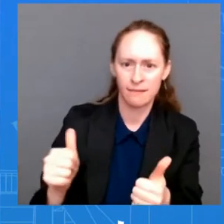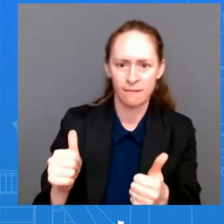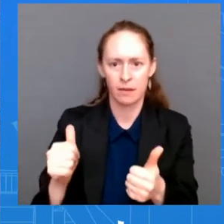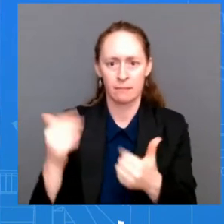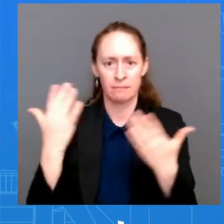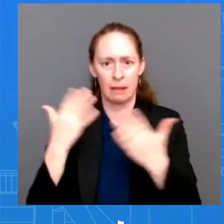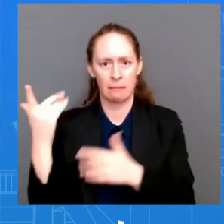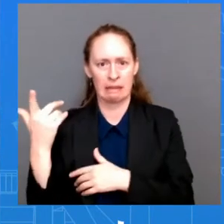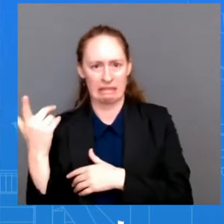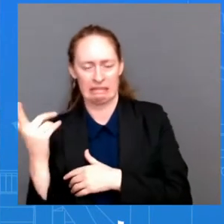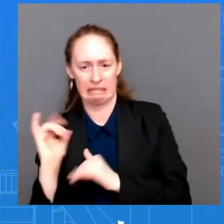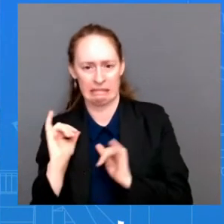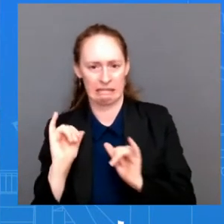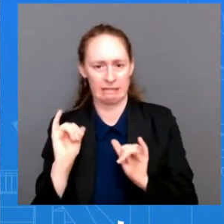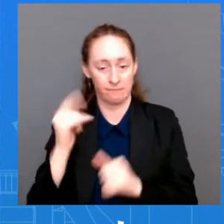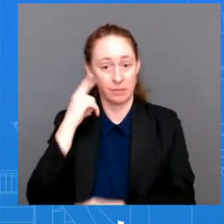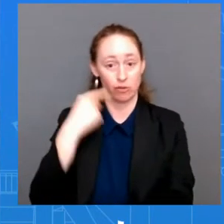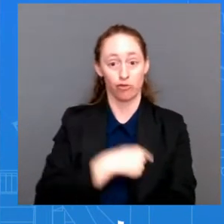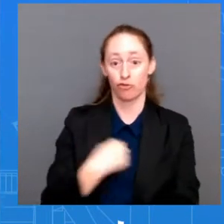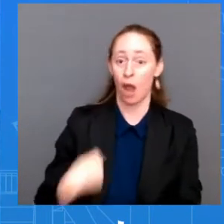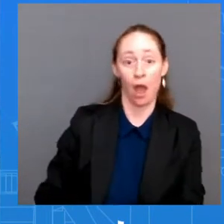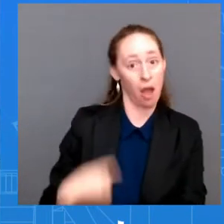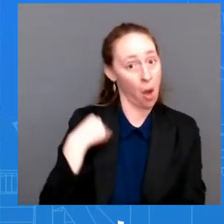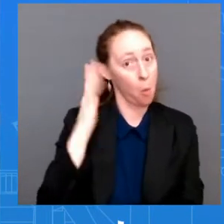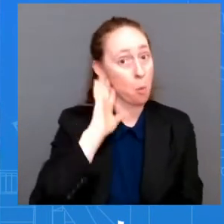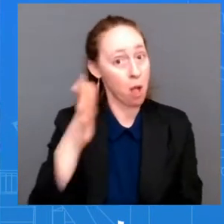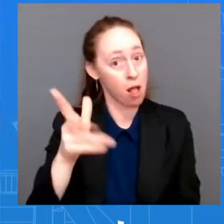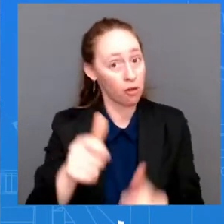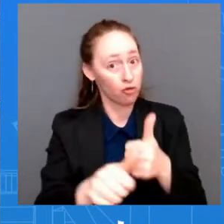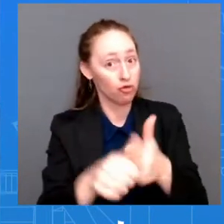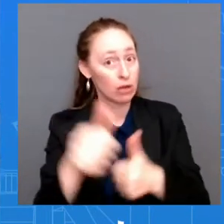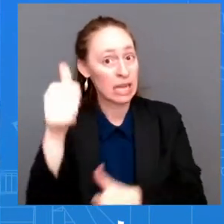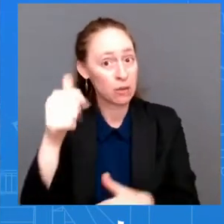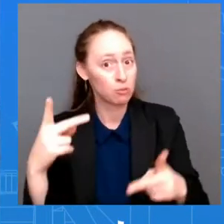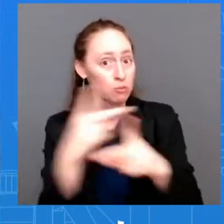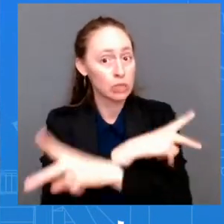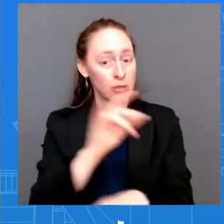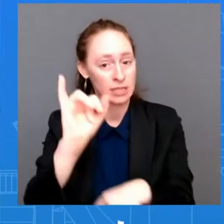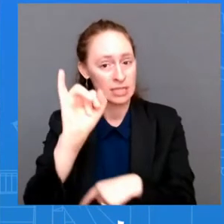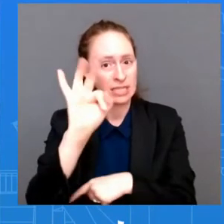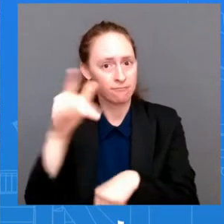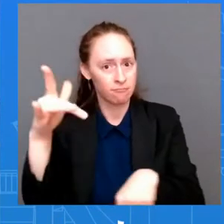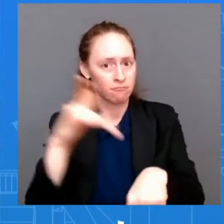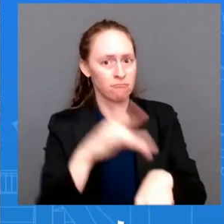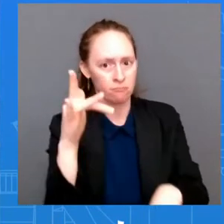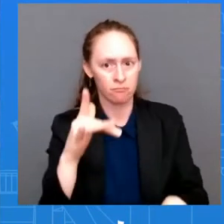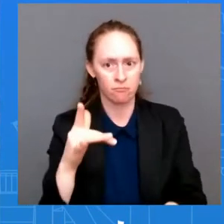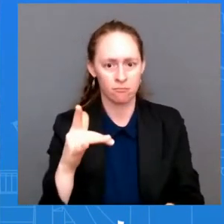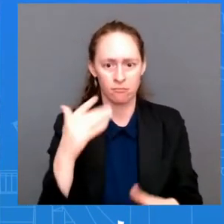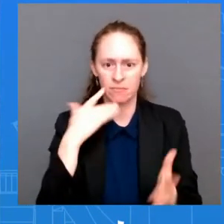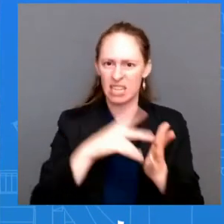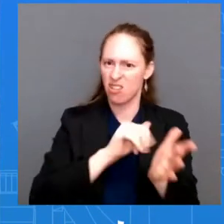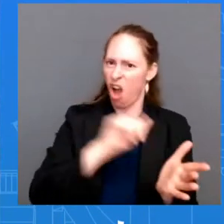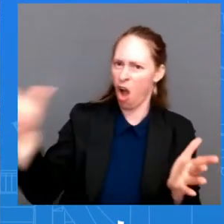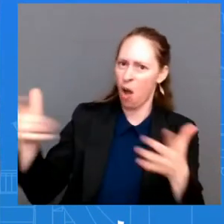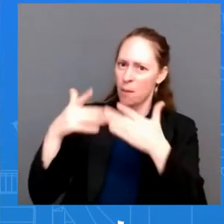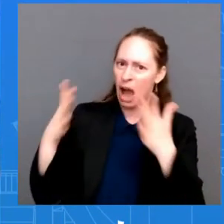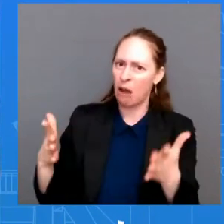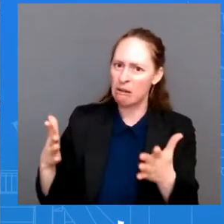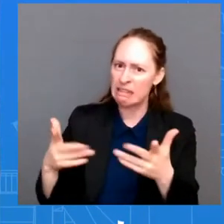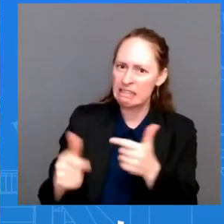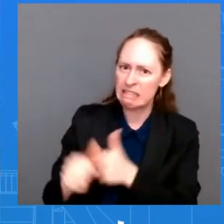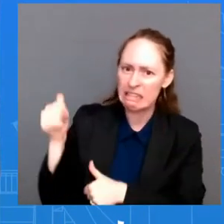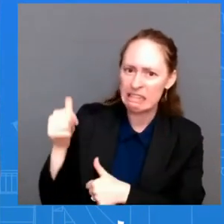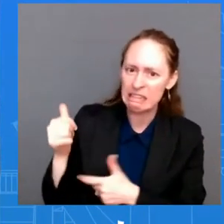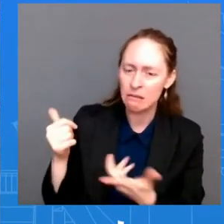might do in response to a trip, that puts all Americans at risk in their national security. Did the President feel that maybe this is a different case, that he should be